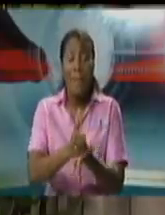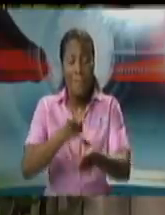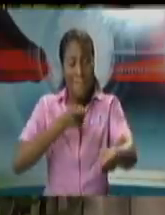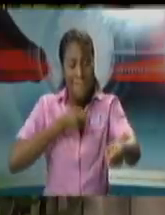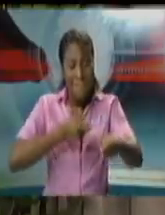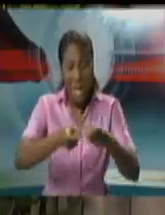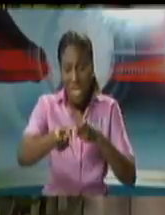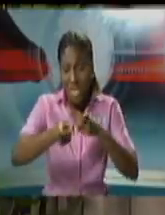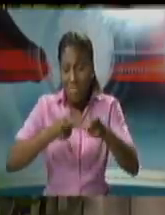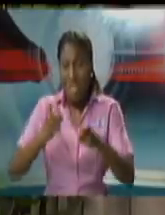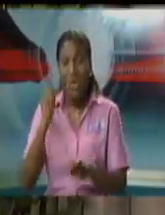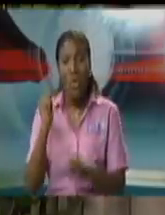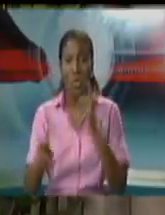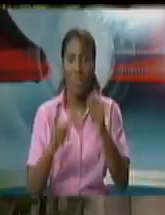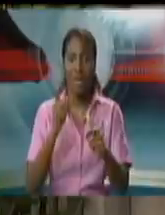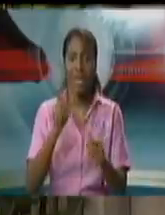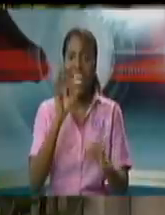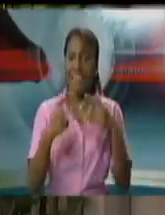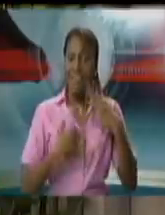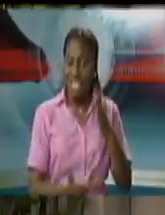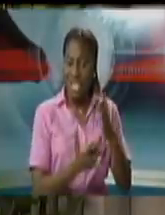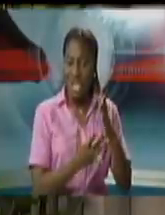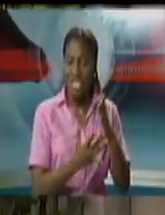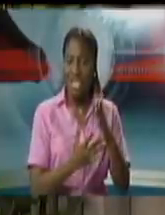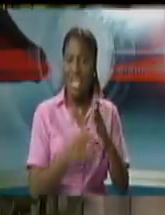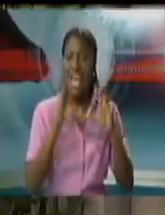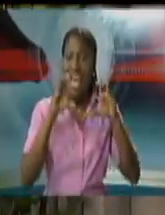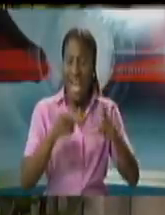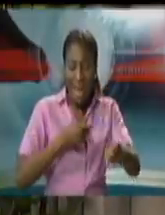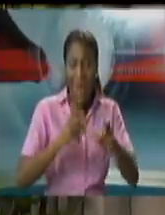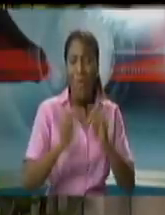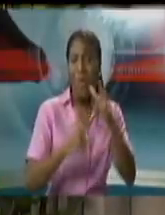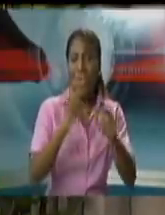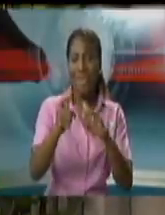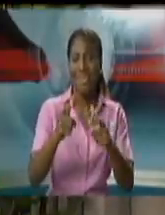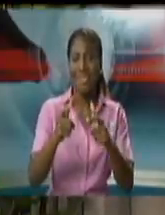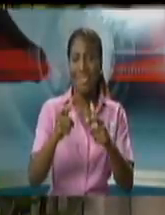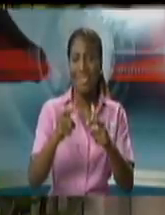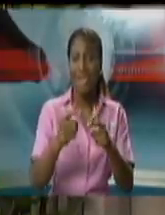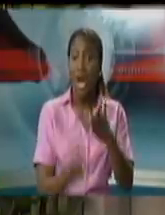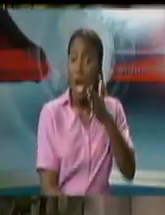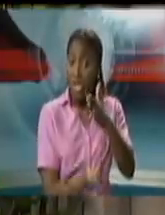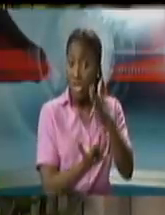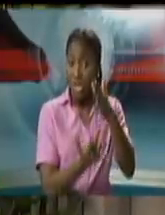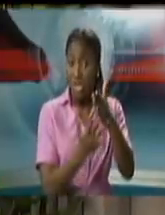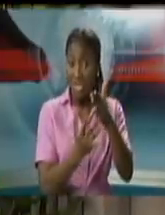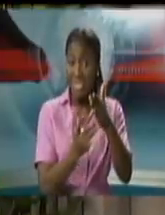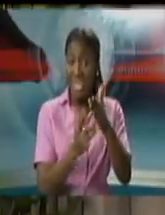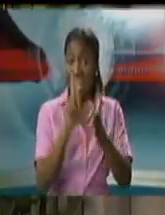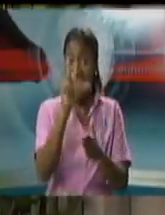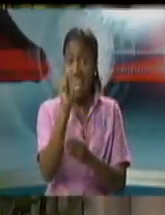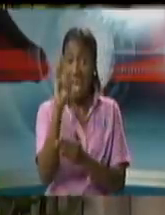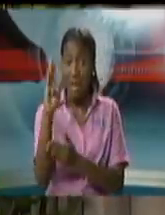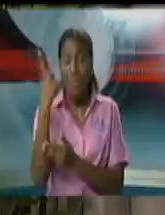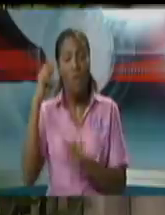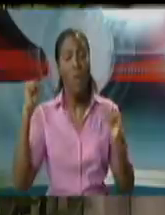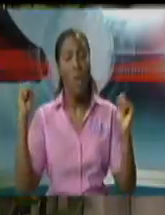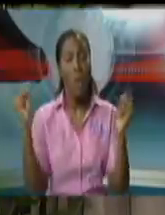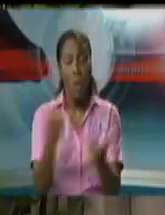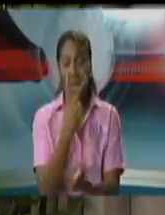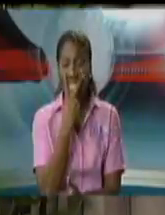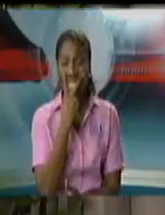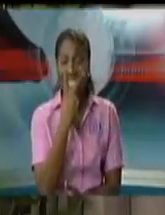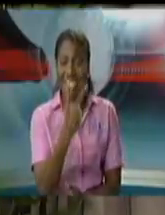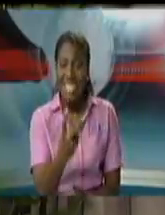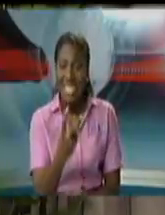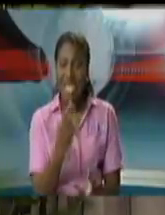so what happened was the online tphl facility was available for everybody to see across the electronic platform so it's